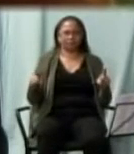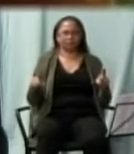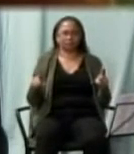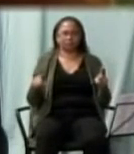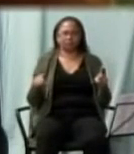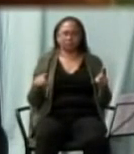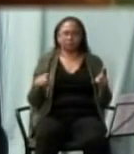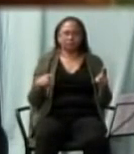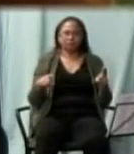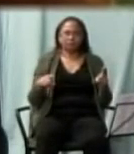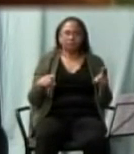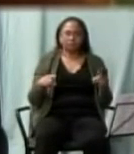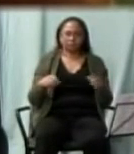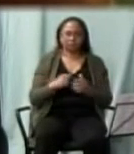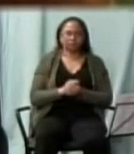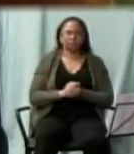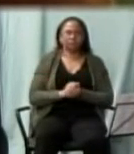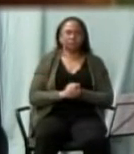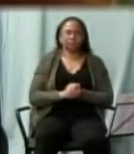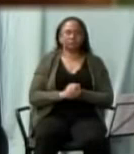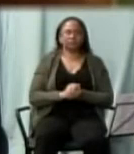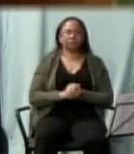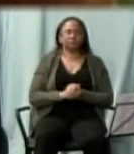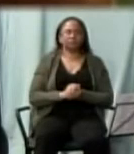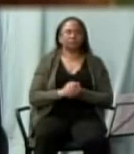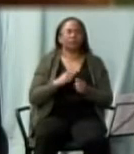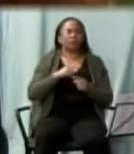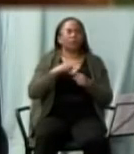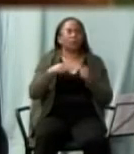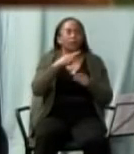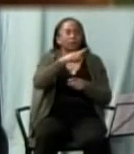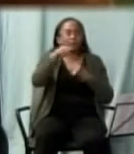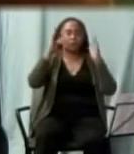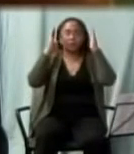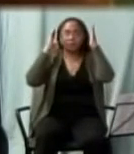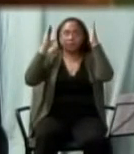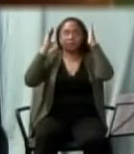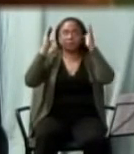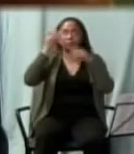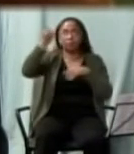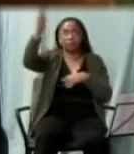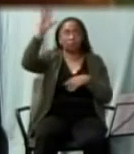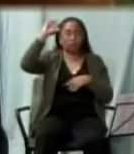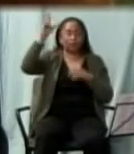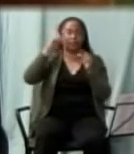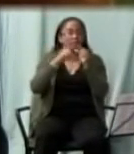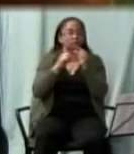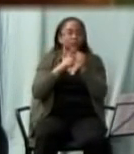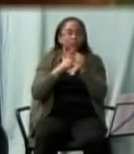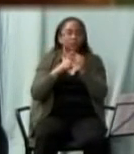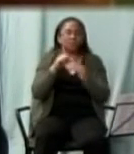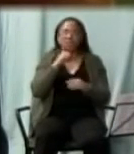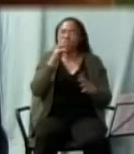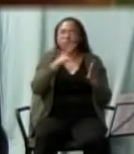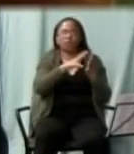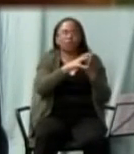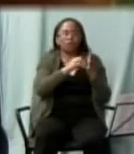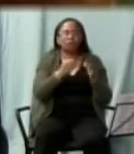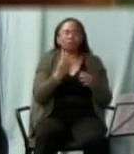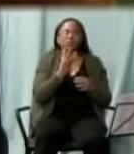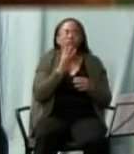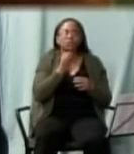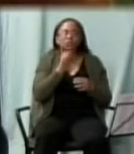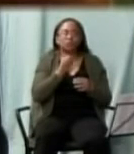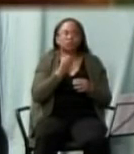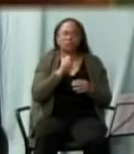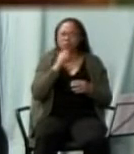and when you hear the word of God do not do like the Jews look first at